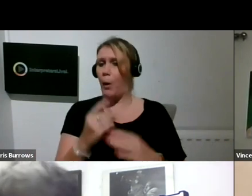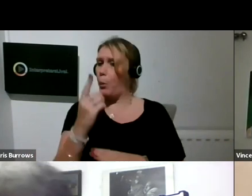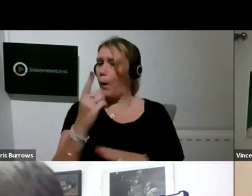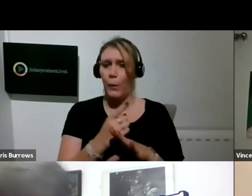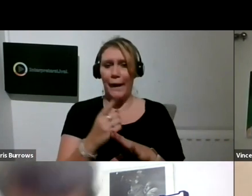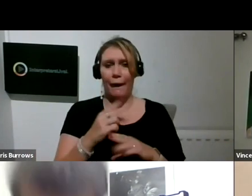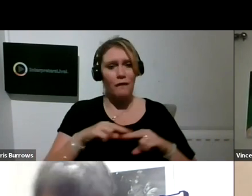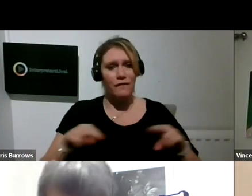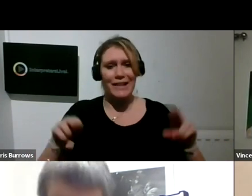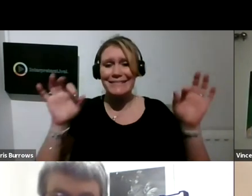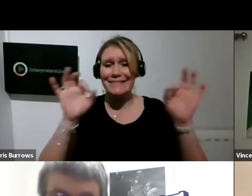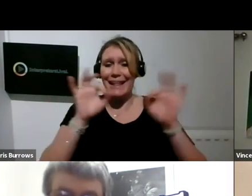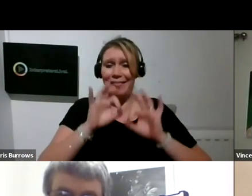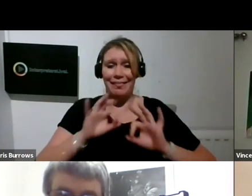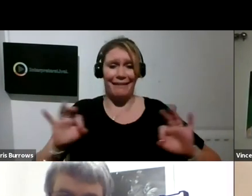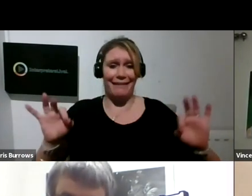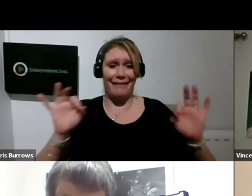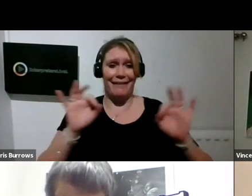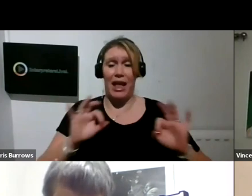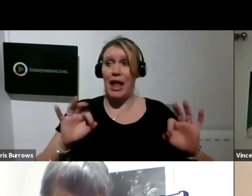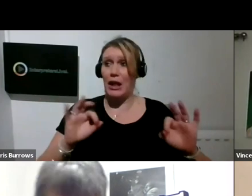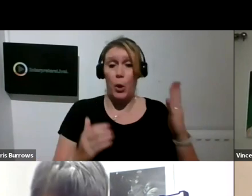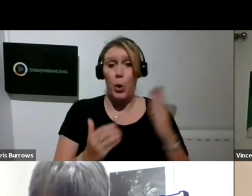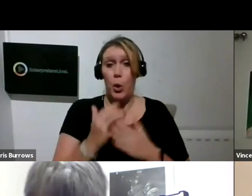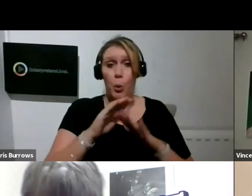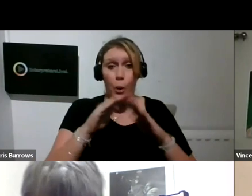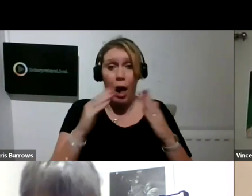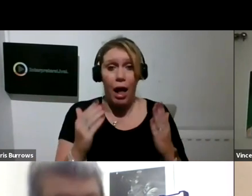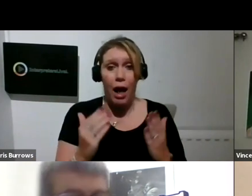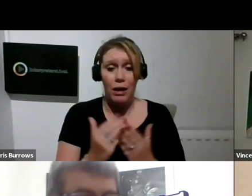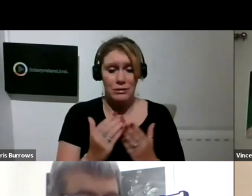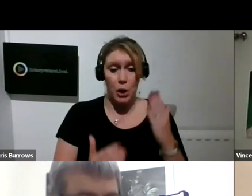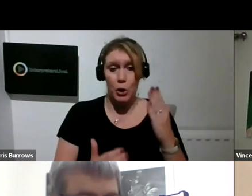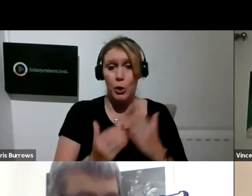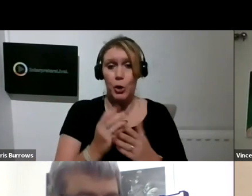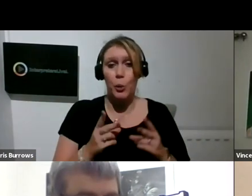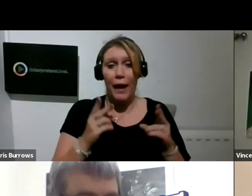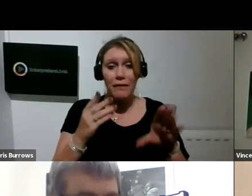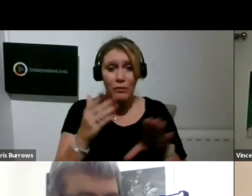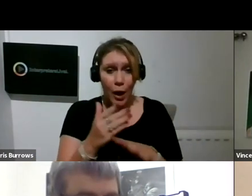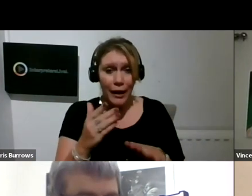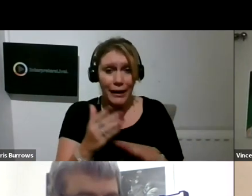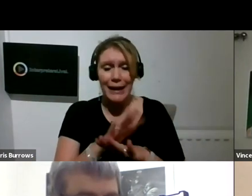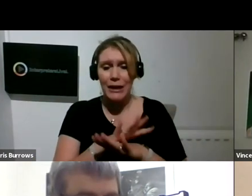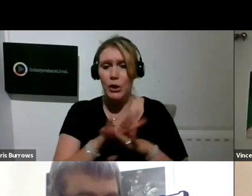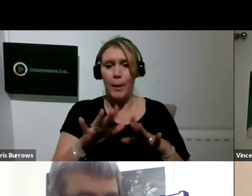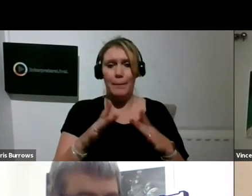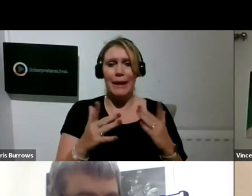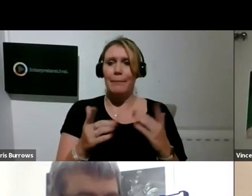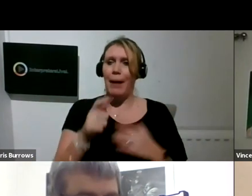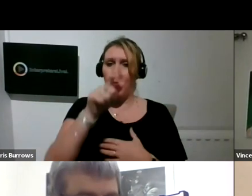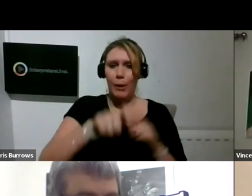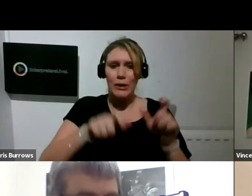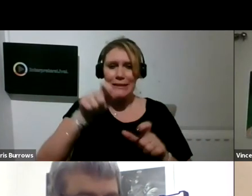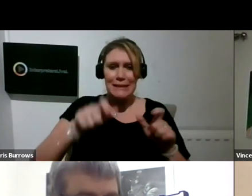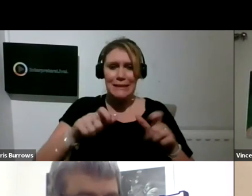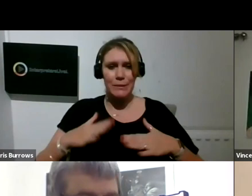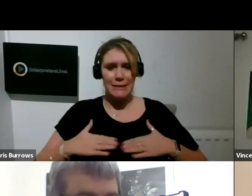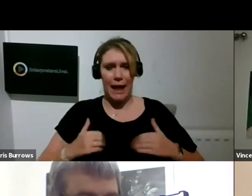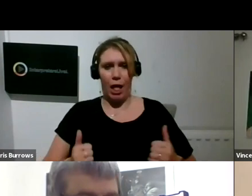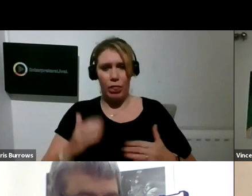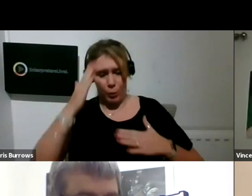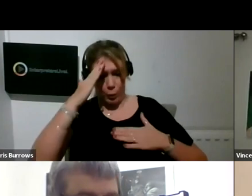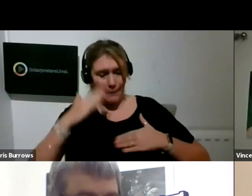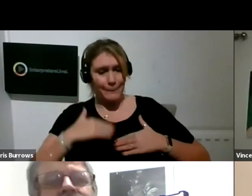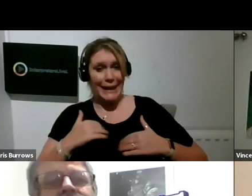whole new world and a whole new way of working, it hasn't just been about the participants' health and wellbeing. I think it's been